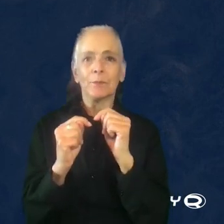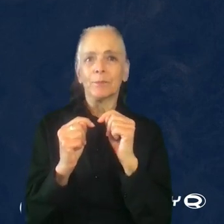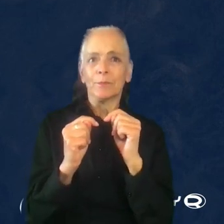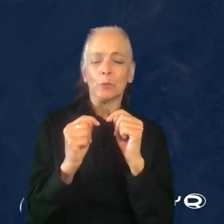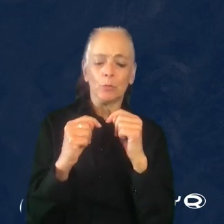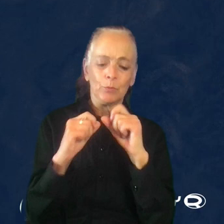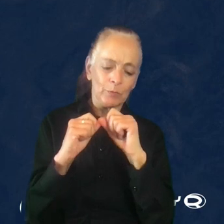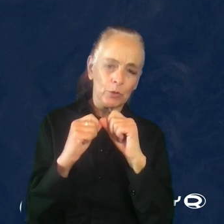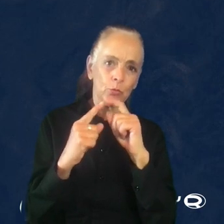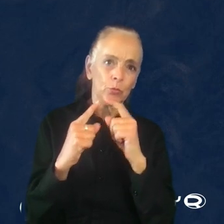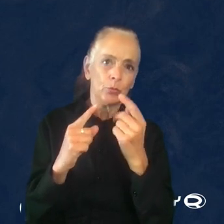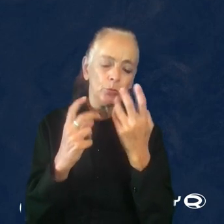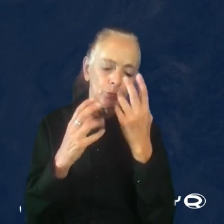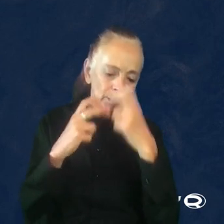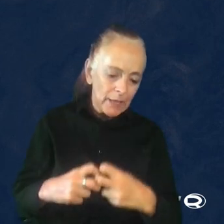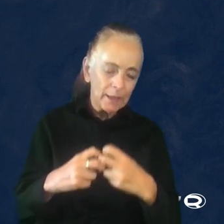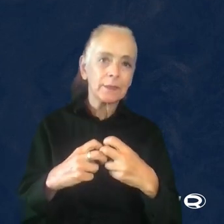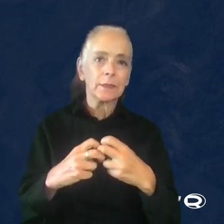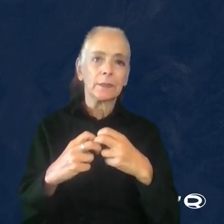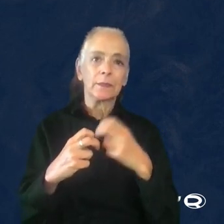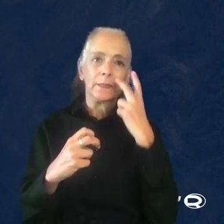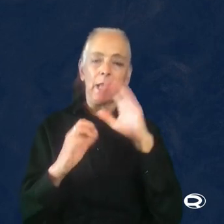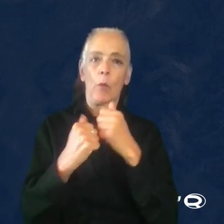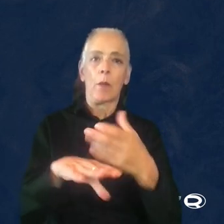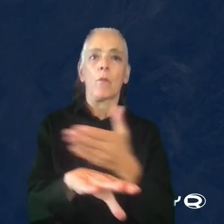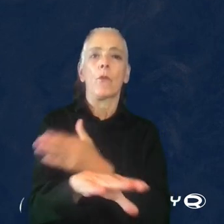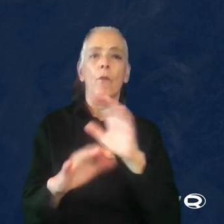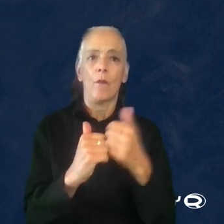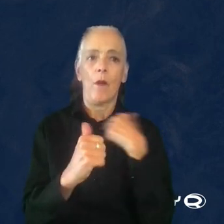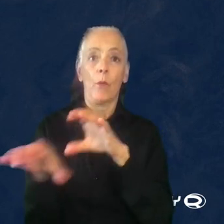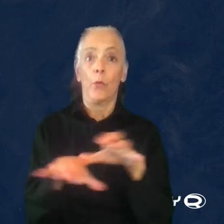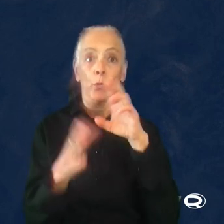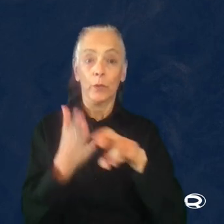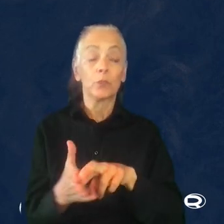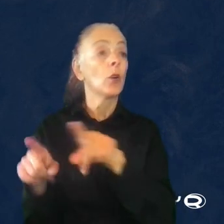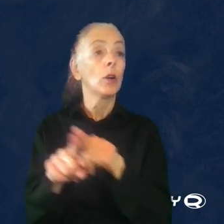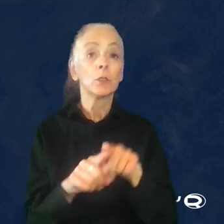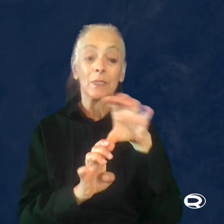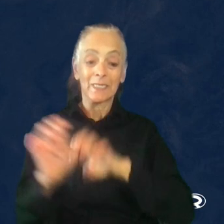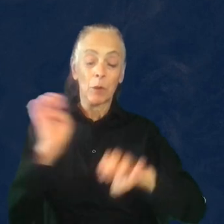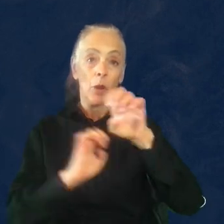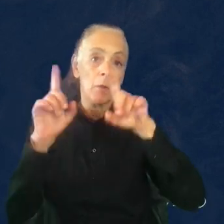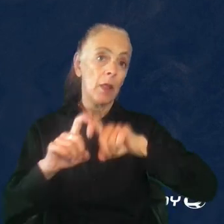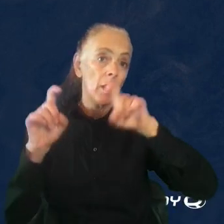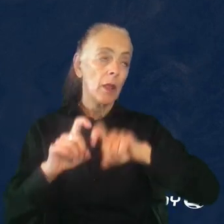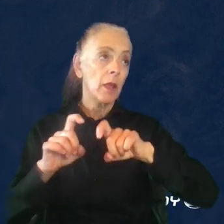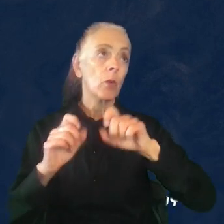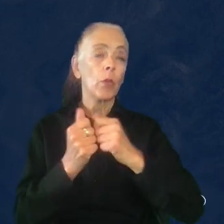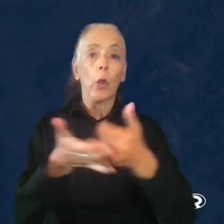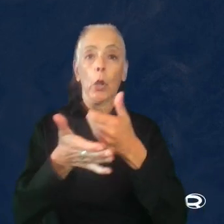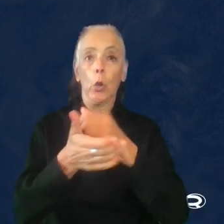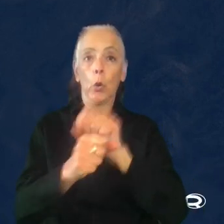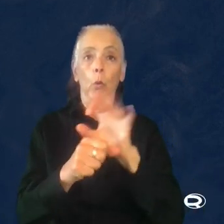and looking for ways to improve and evolve the way we do research. We're also experimenting with new